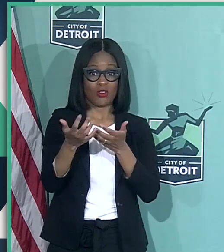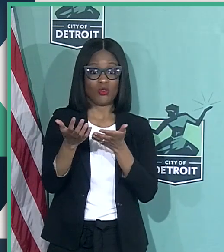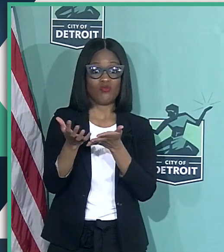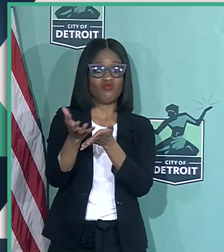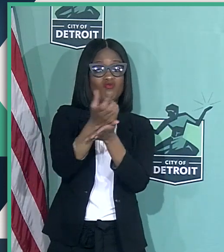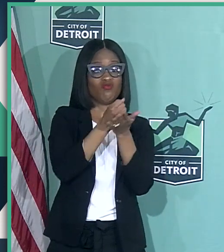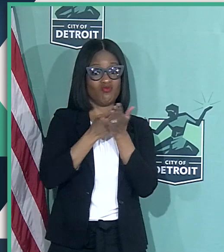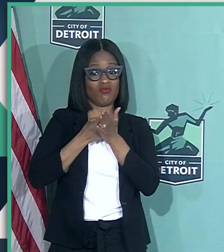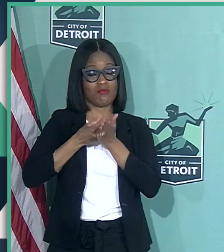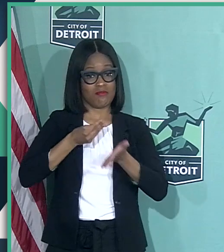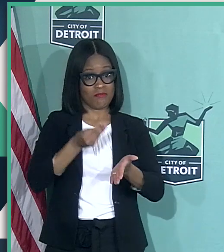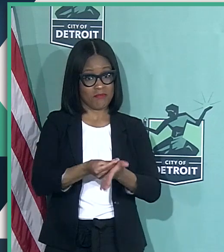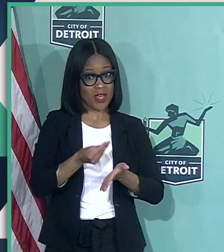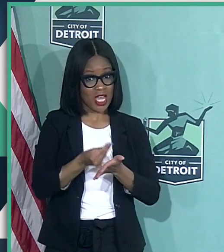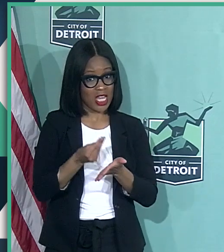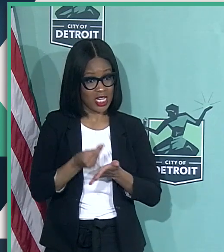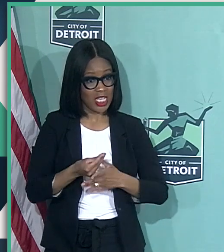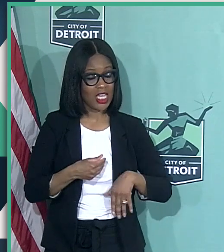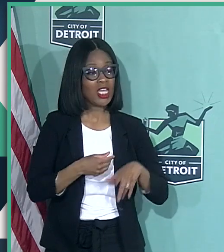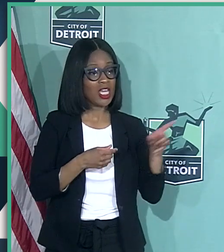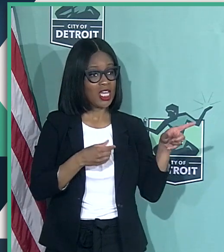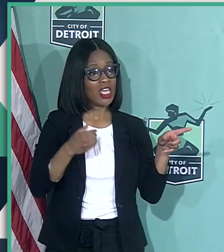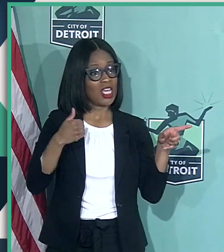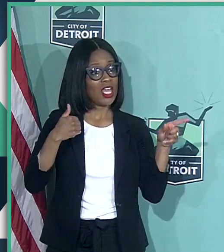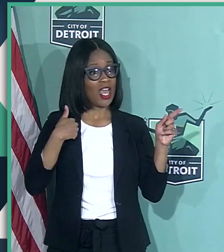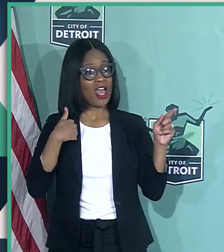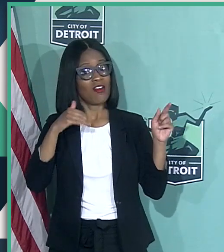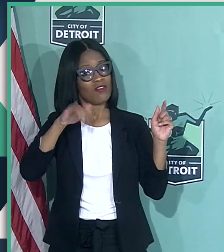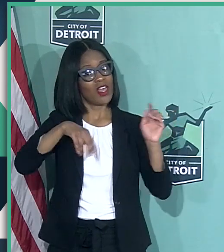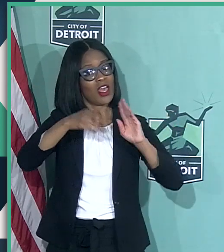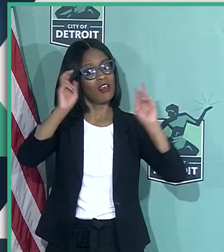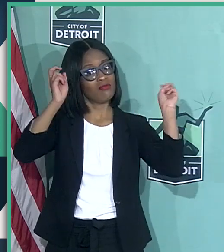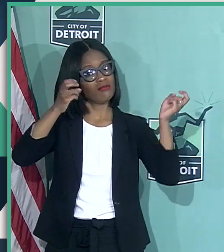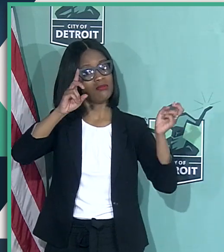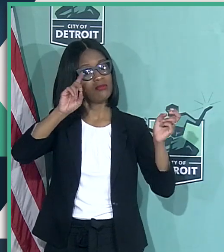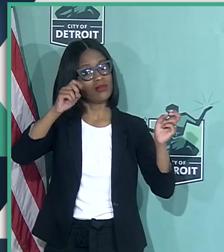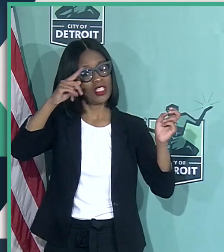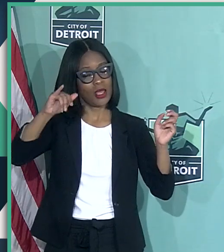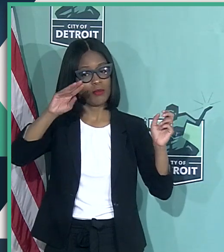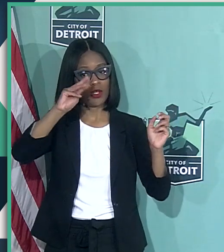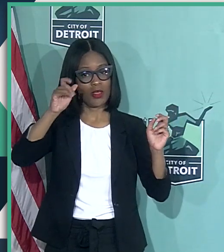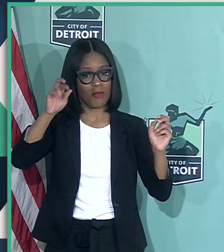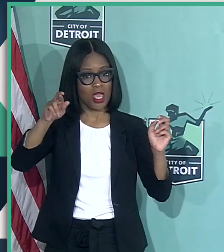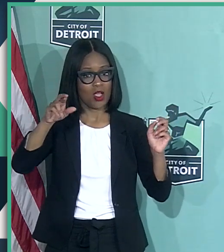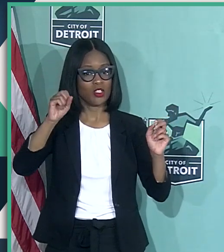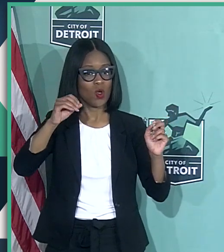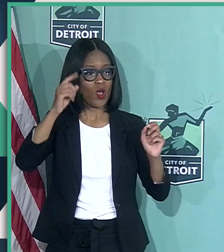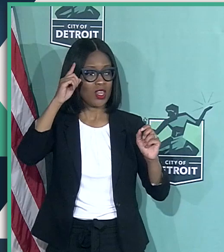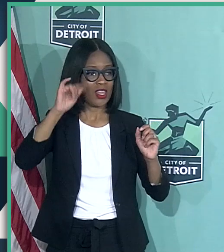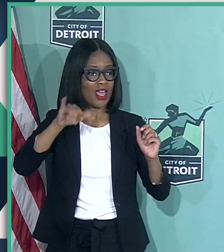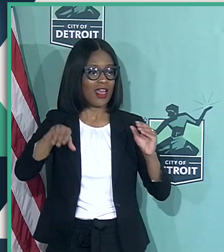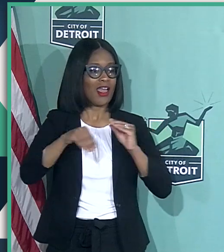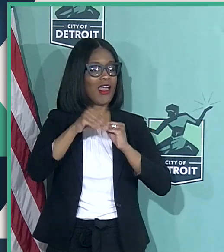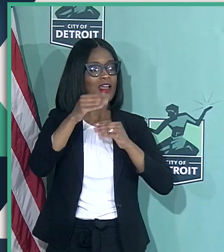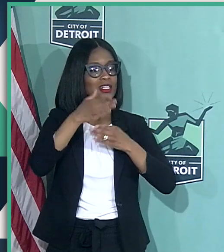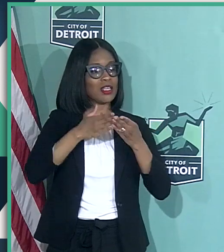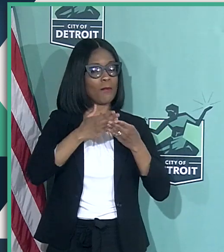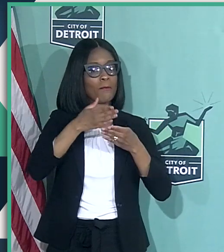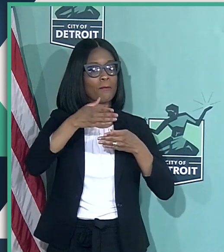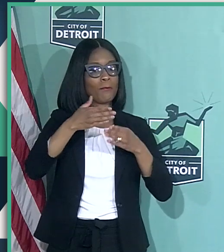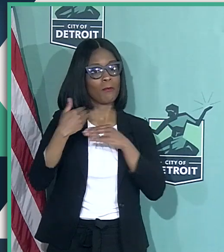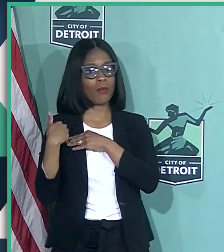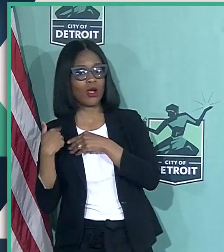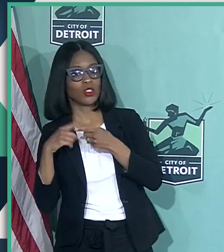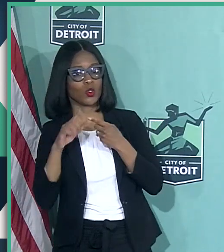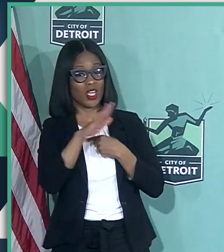want them to know that he has a stature of deputy mayor. And I think that does add some weight to the position. I think given the magnitude